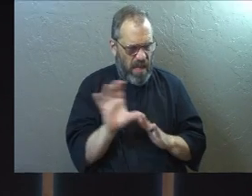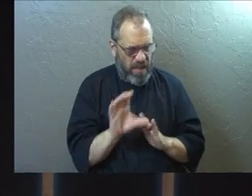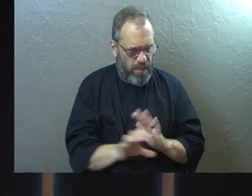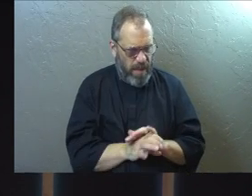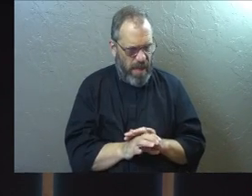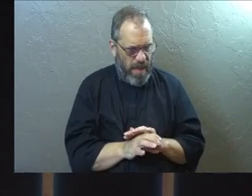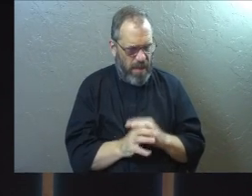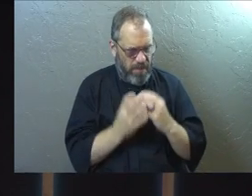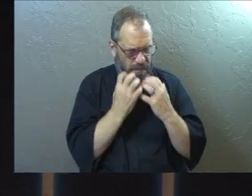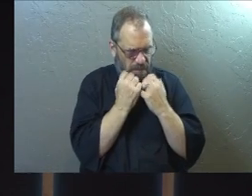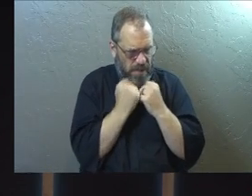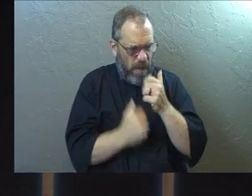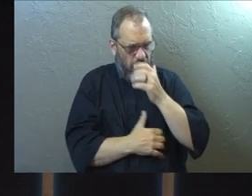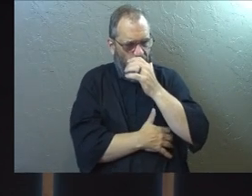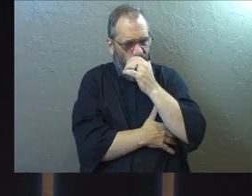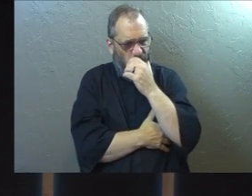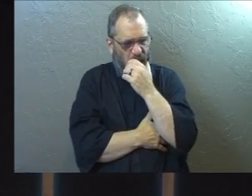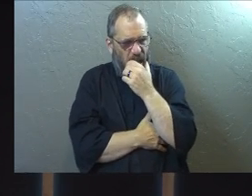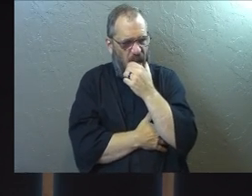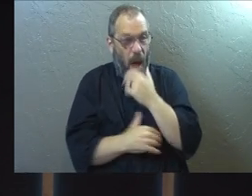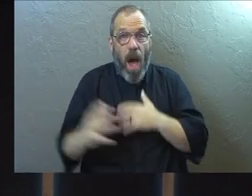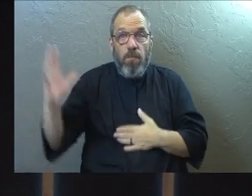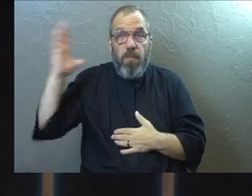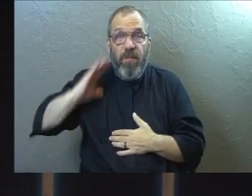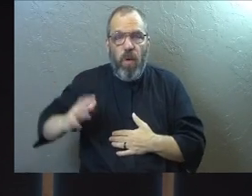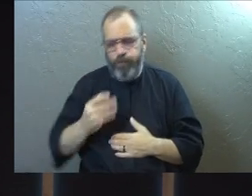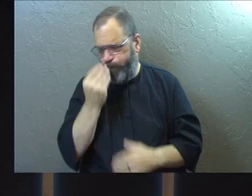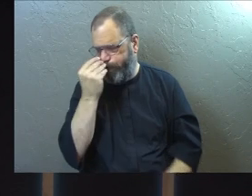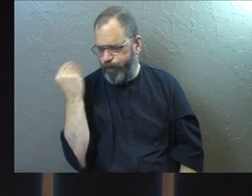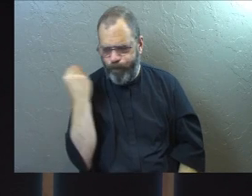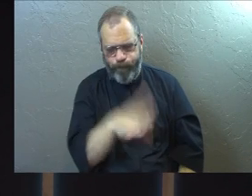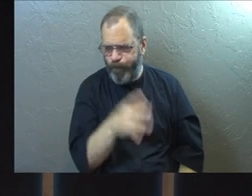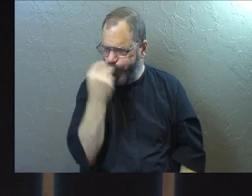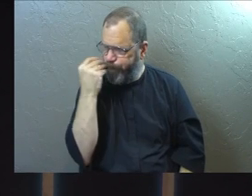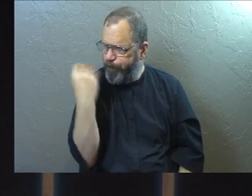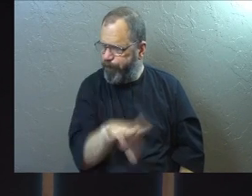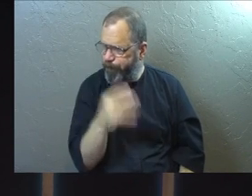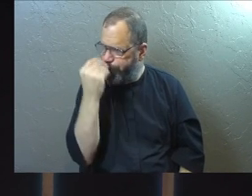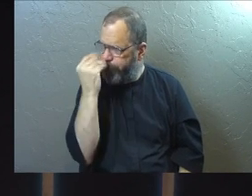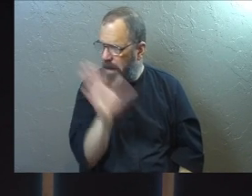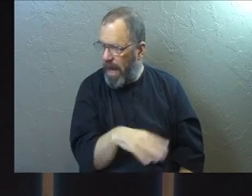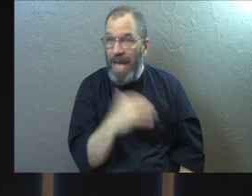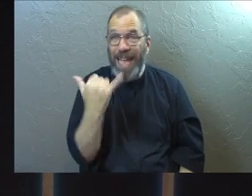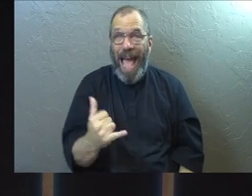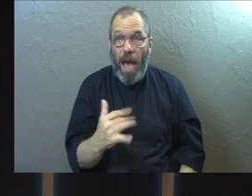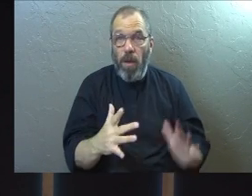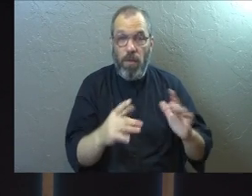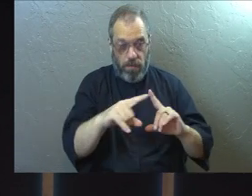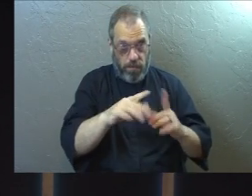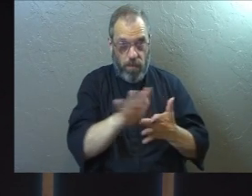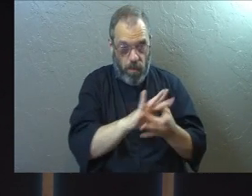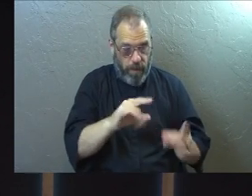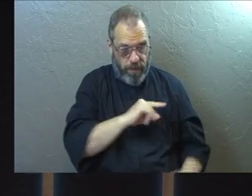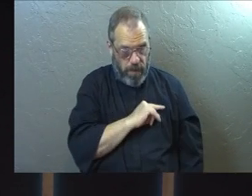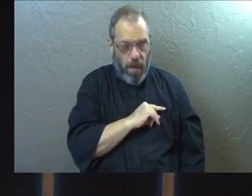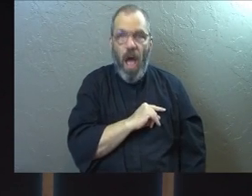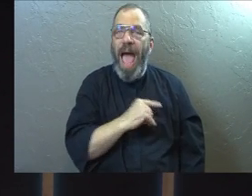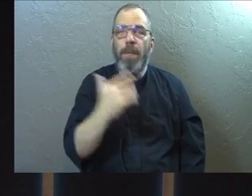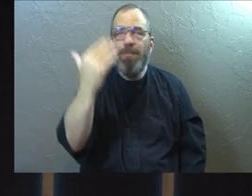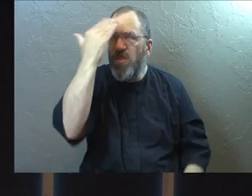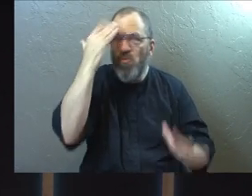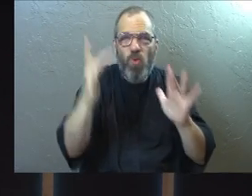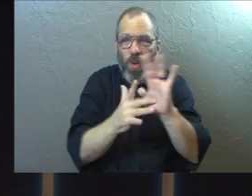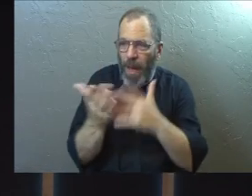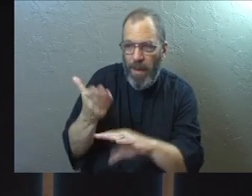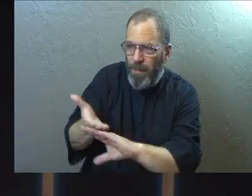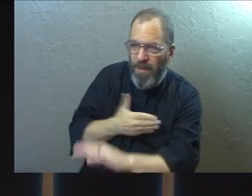You suddenly begin caring that the things that are going on in your life are not what Jesus wants you to do. You might've even known the